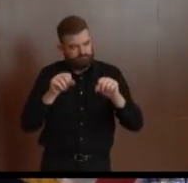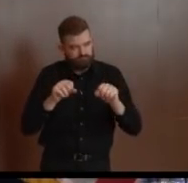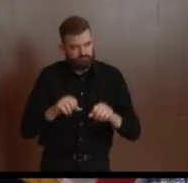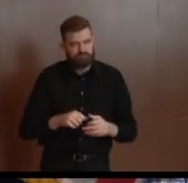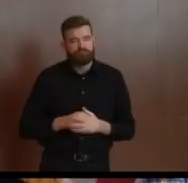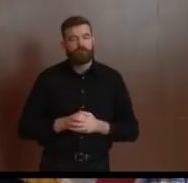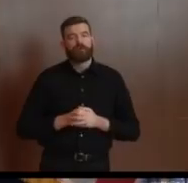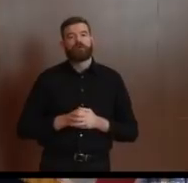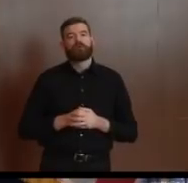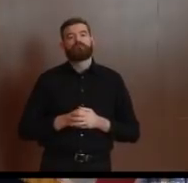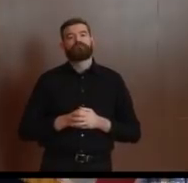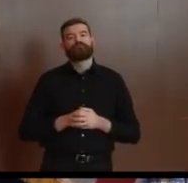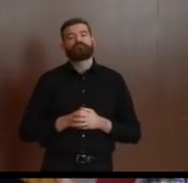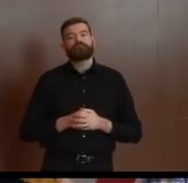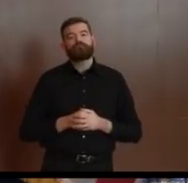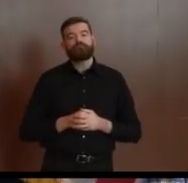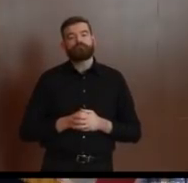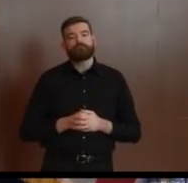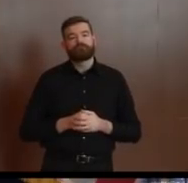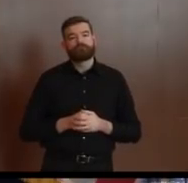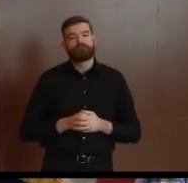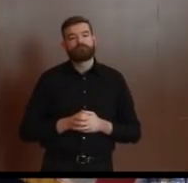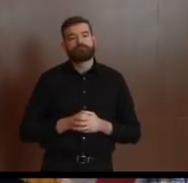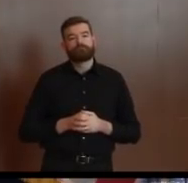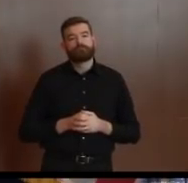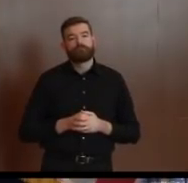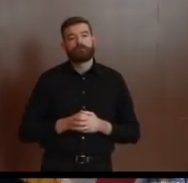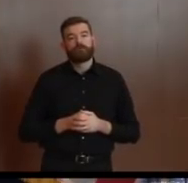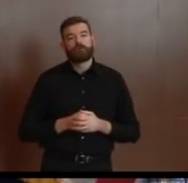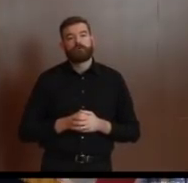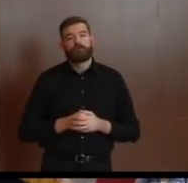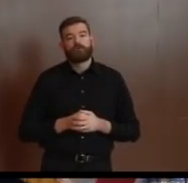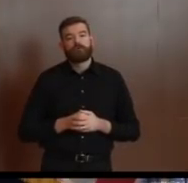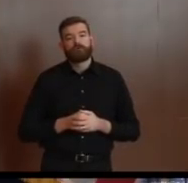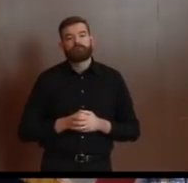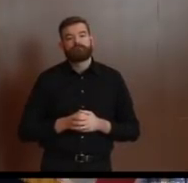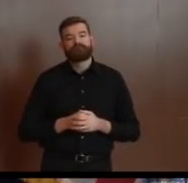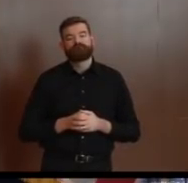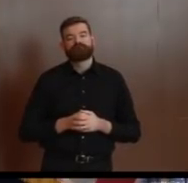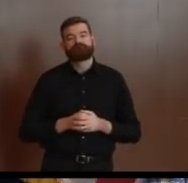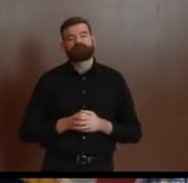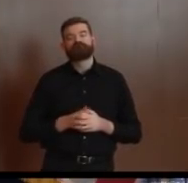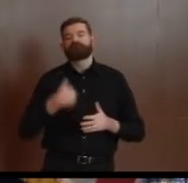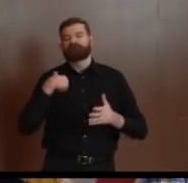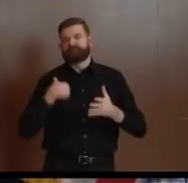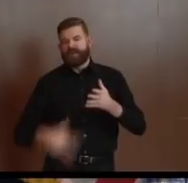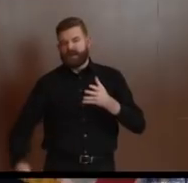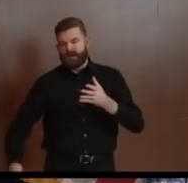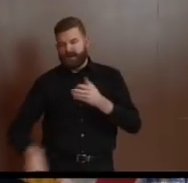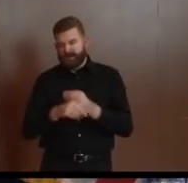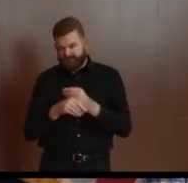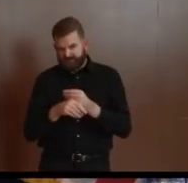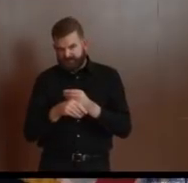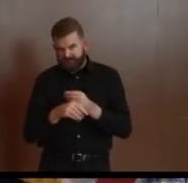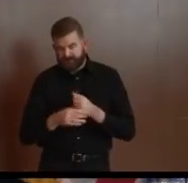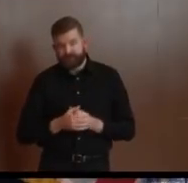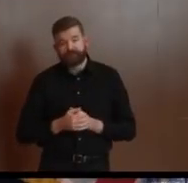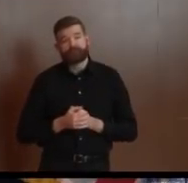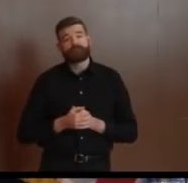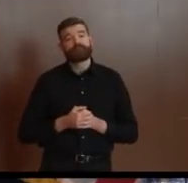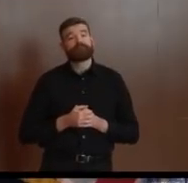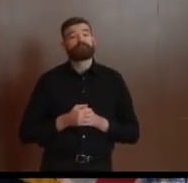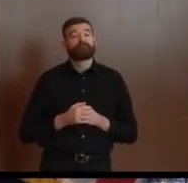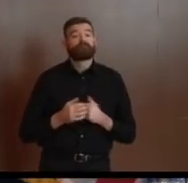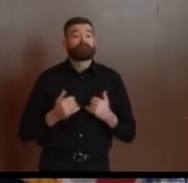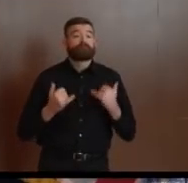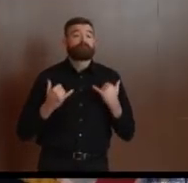I'm out over my skis and I don't ski, so bear with me on this one. Some of today's numbers may already include early results from